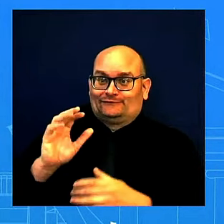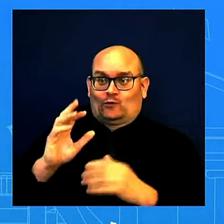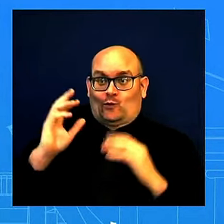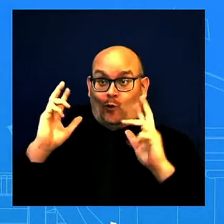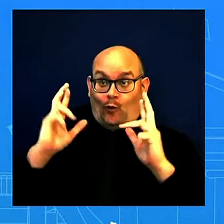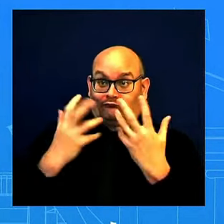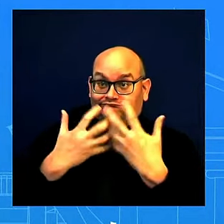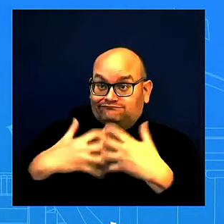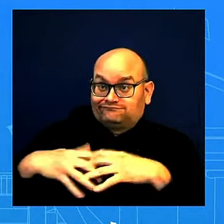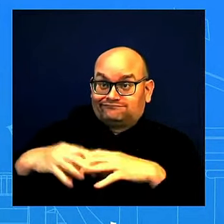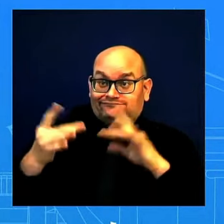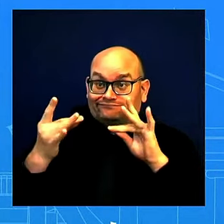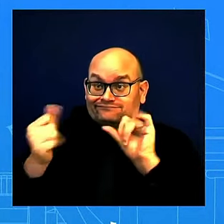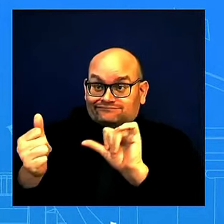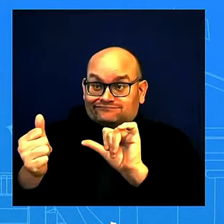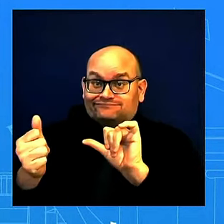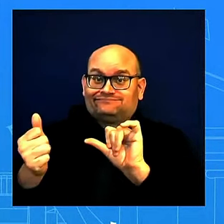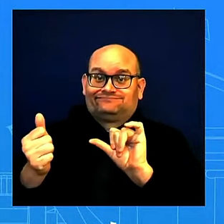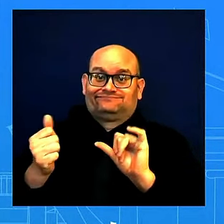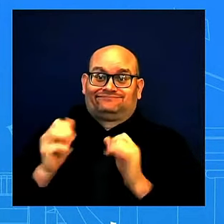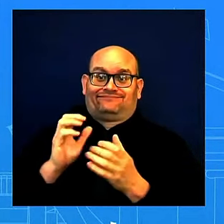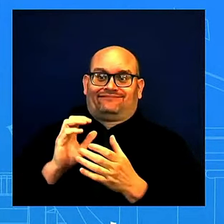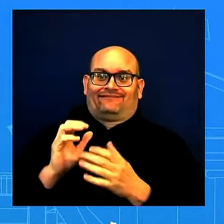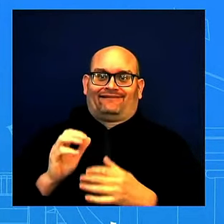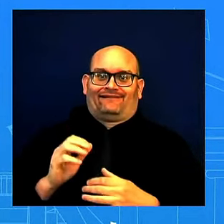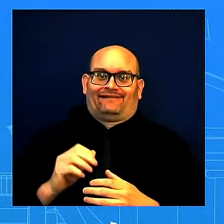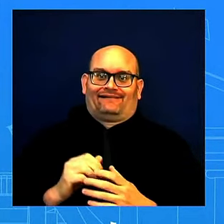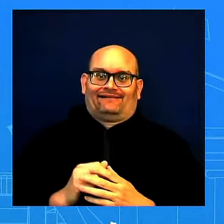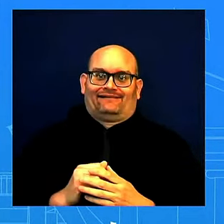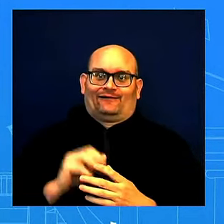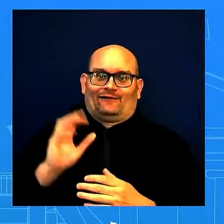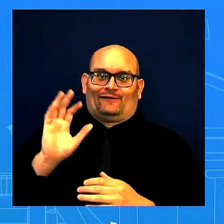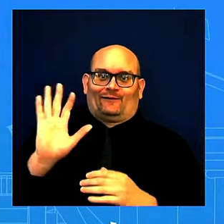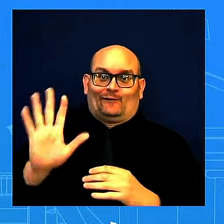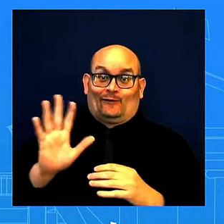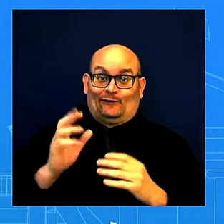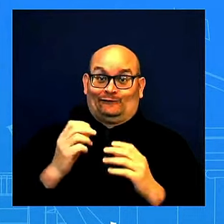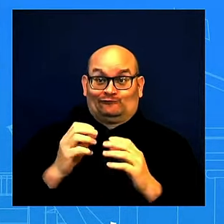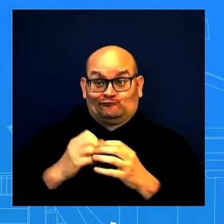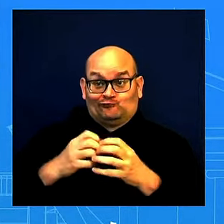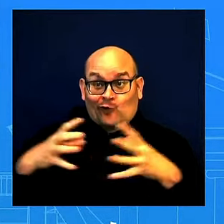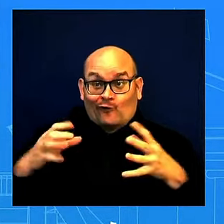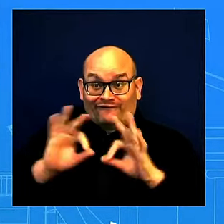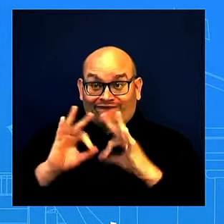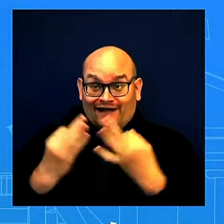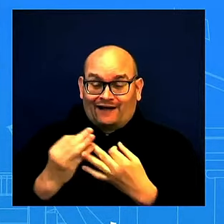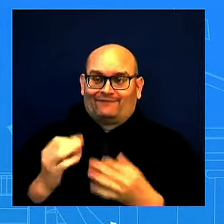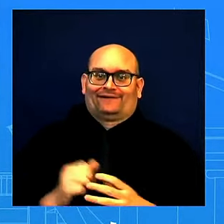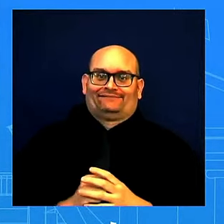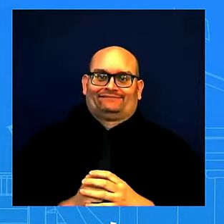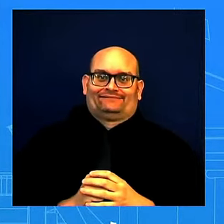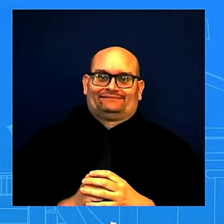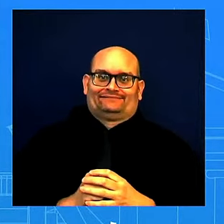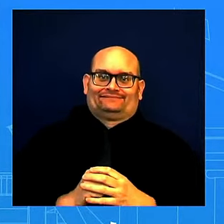And obviously, congratulations to you and your growing family. so much. And with that...